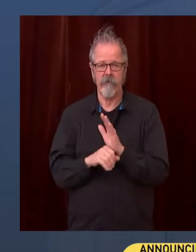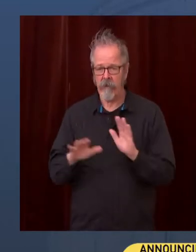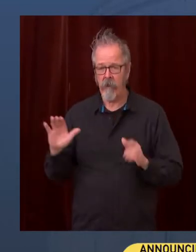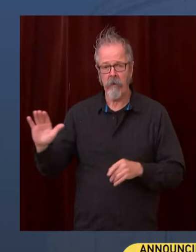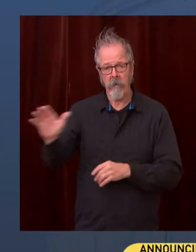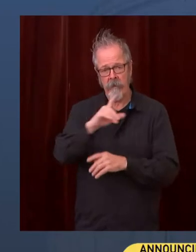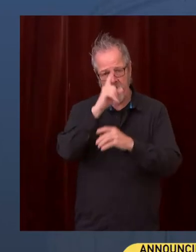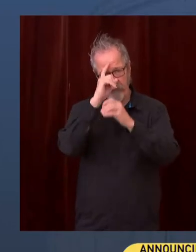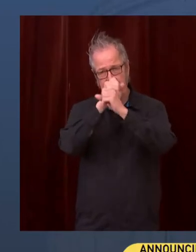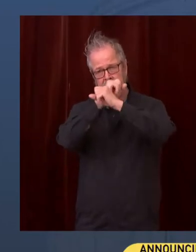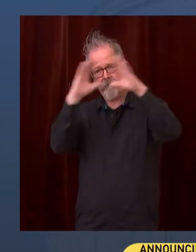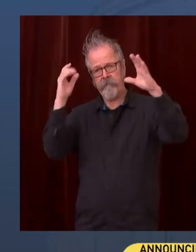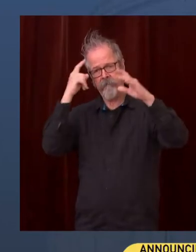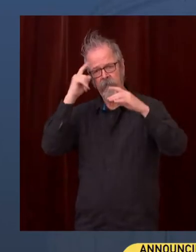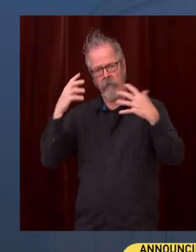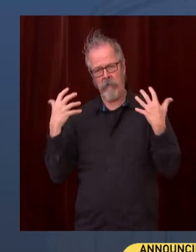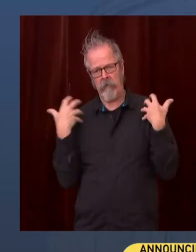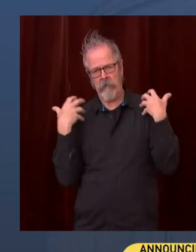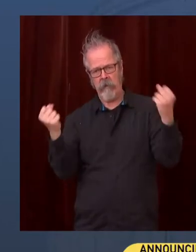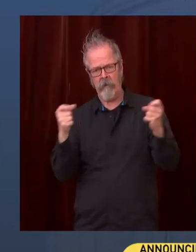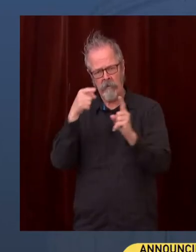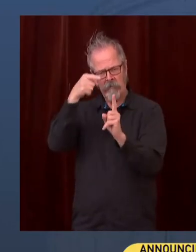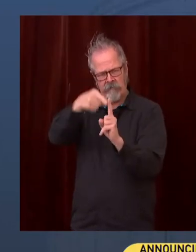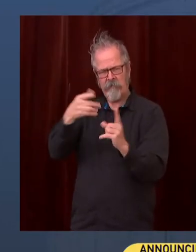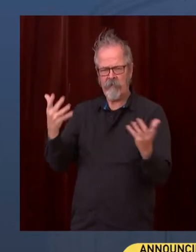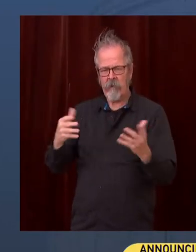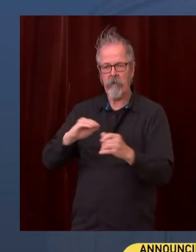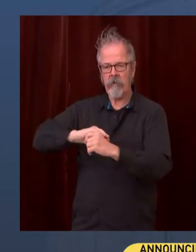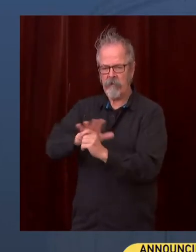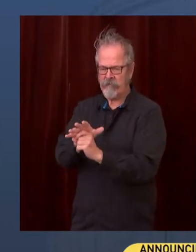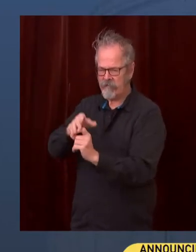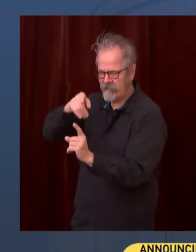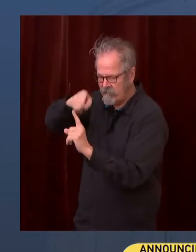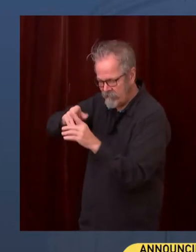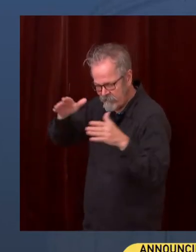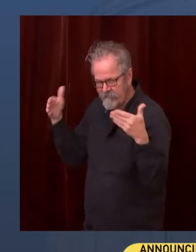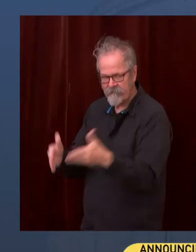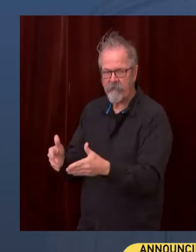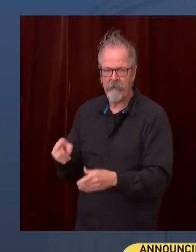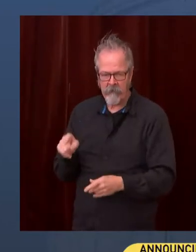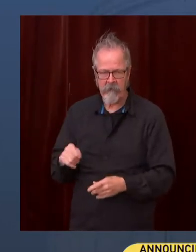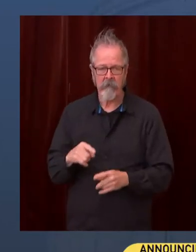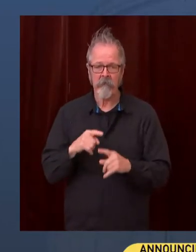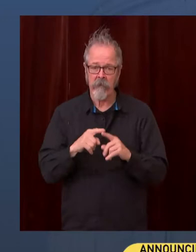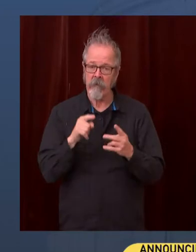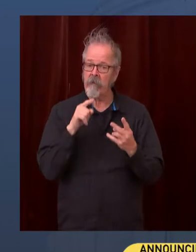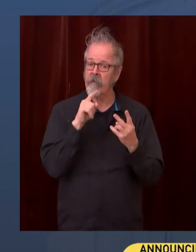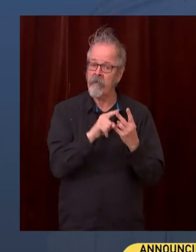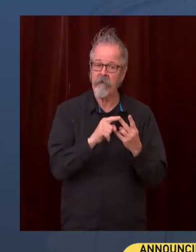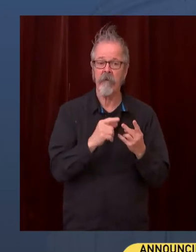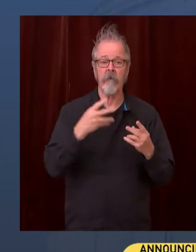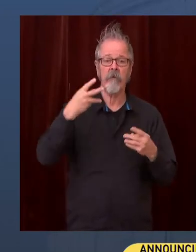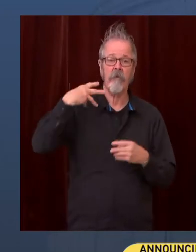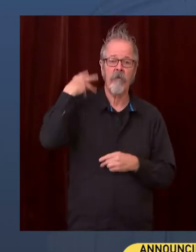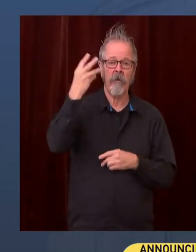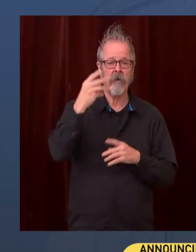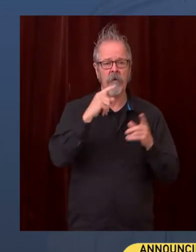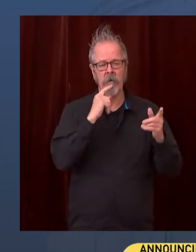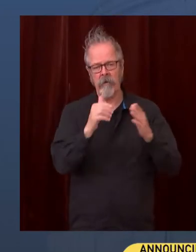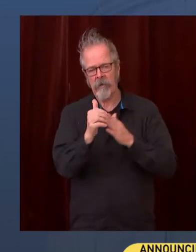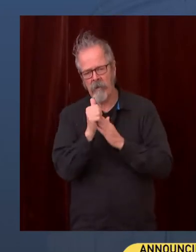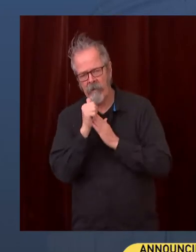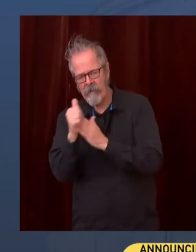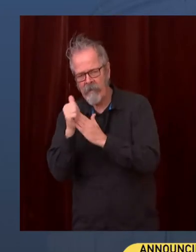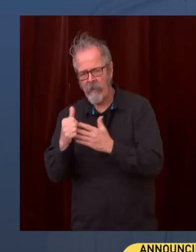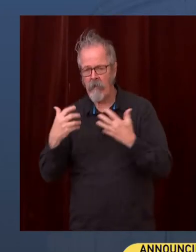else that is happening in the state of Washington related to health equity, related to issues in the environment, related to